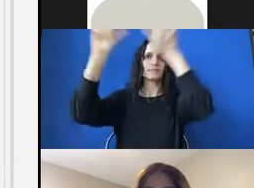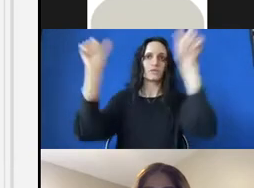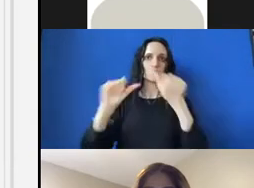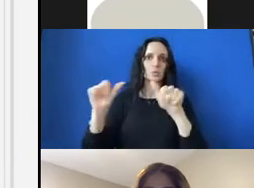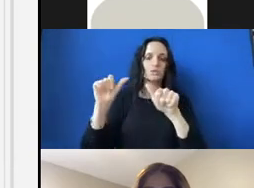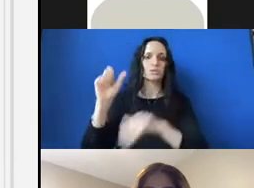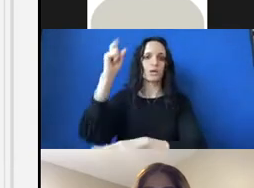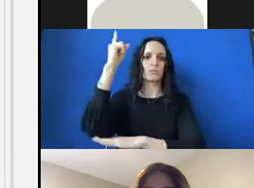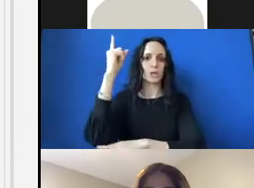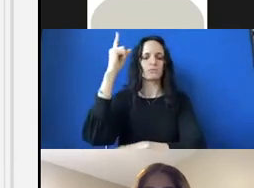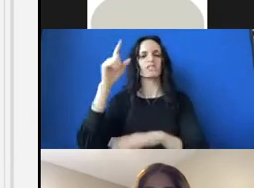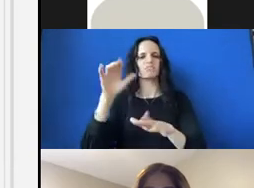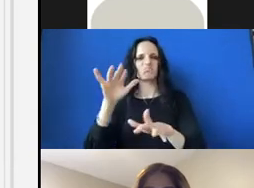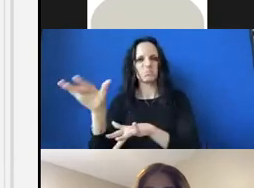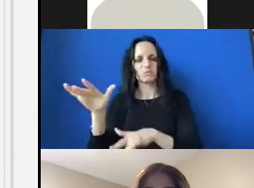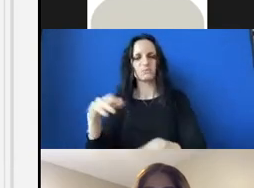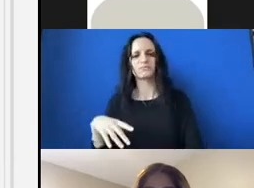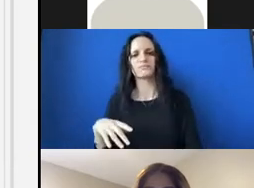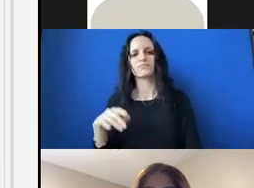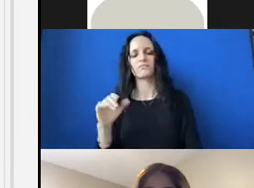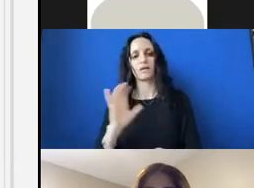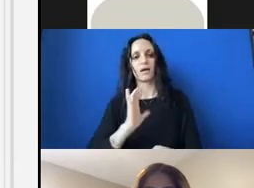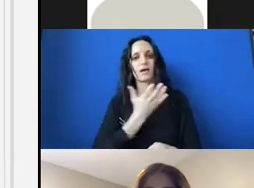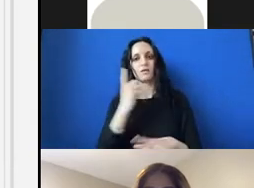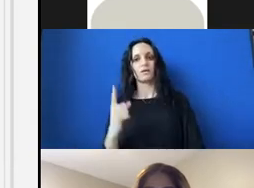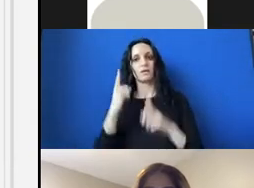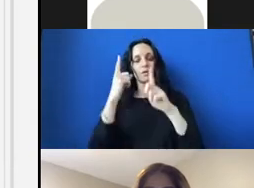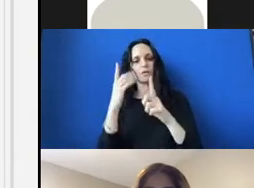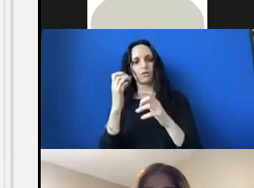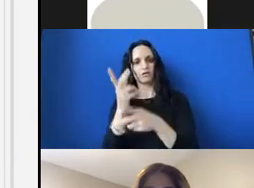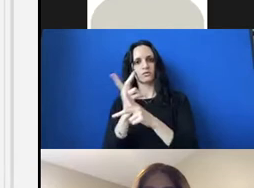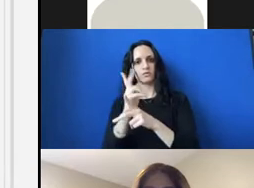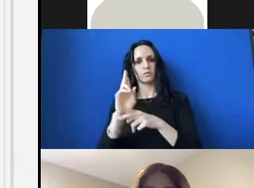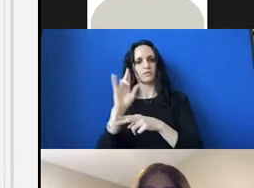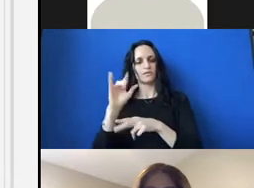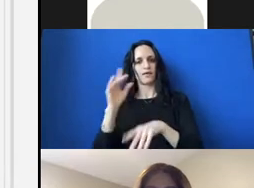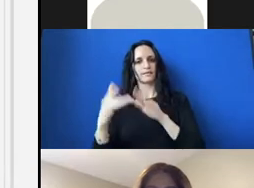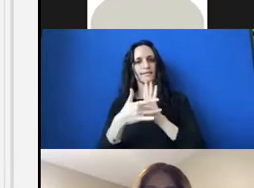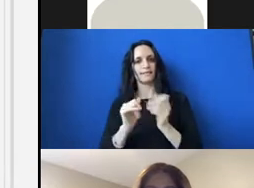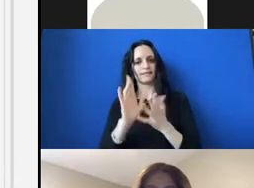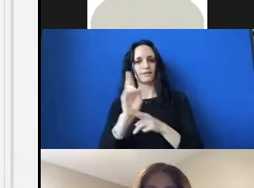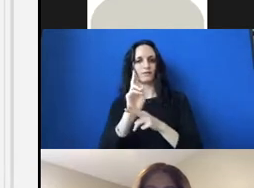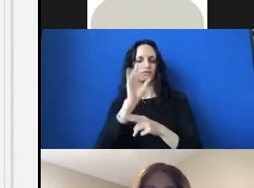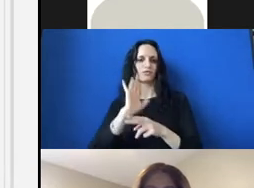It's really limitless. So our goal is to take this technique and use it for our exhibit.